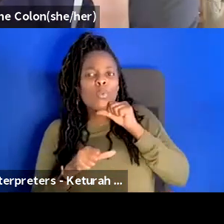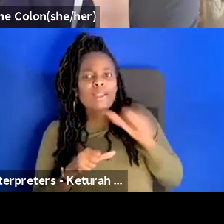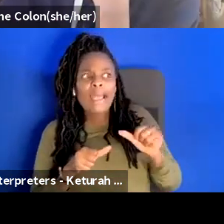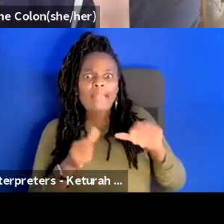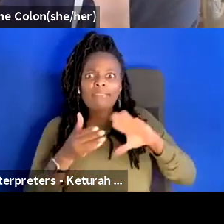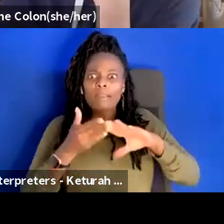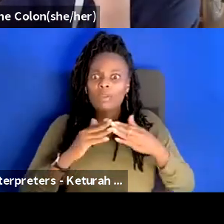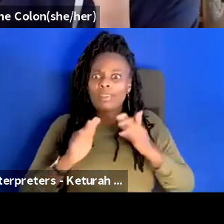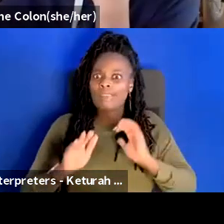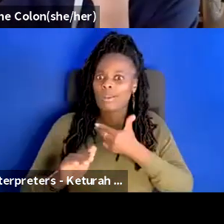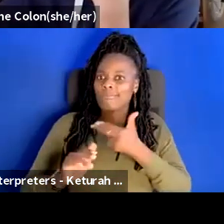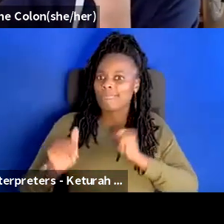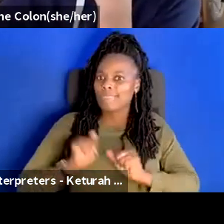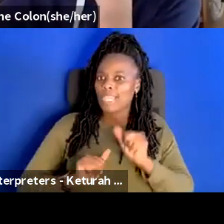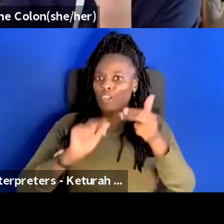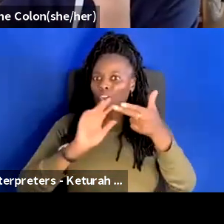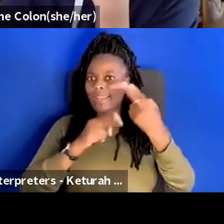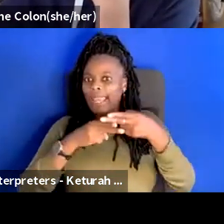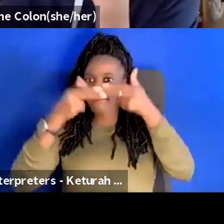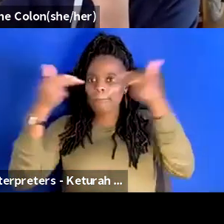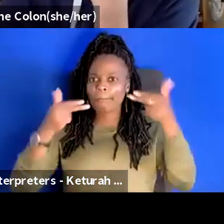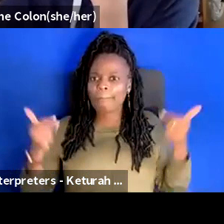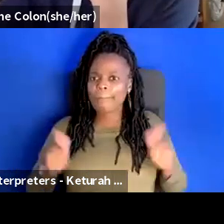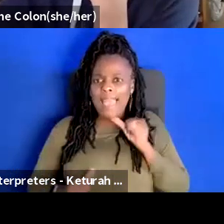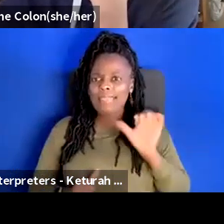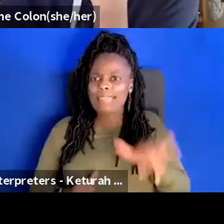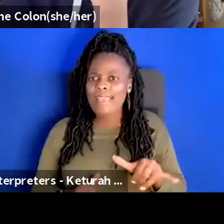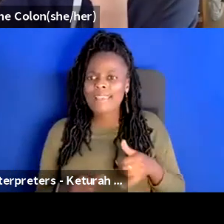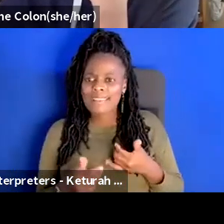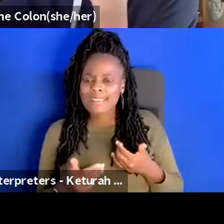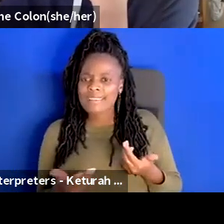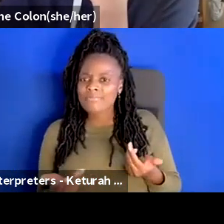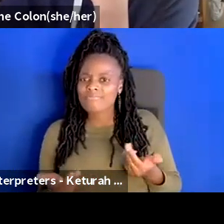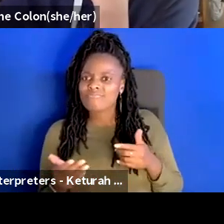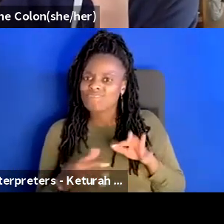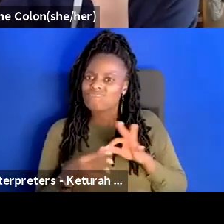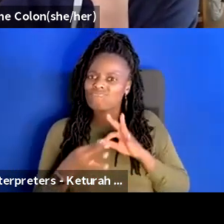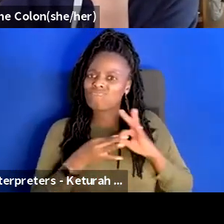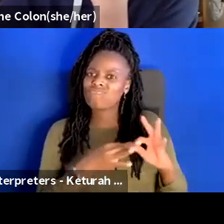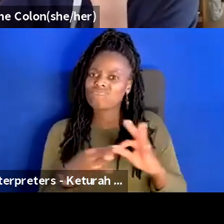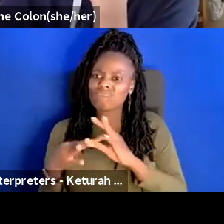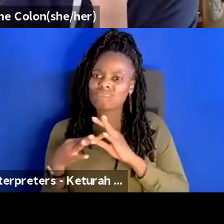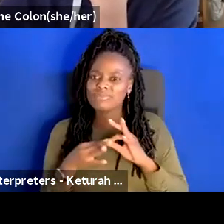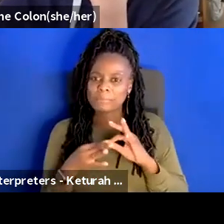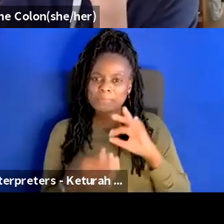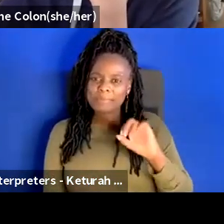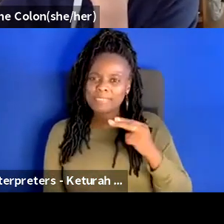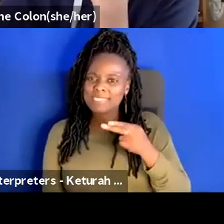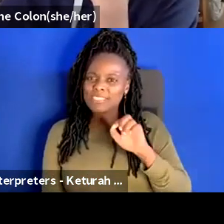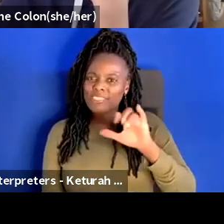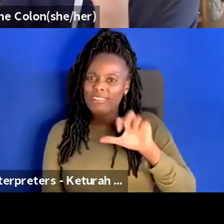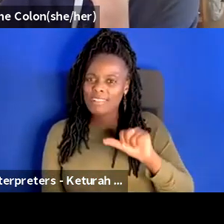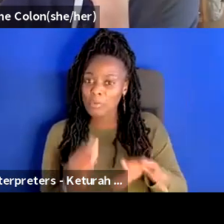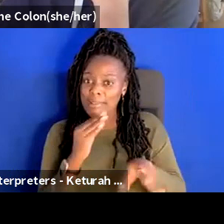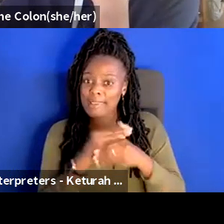in this together i love that sheila were you about to say something yeah i um and thinking about this idea